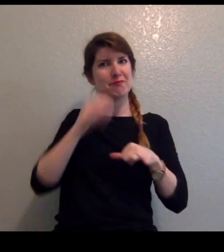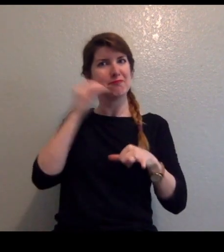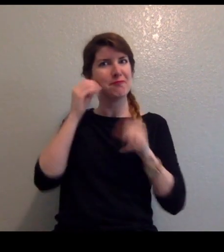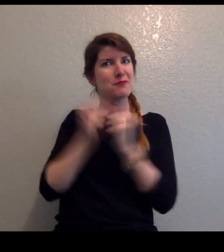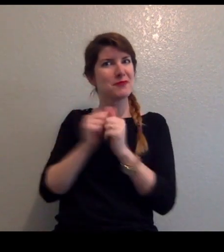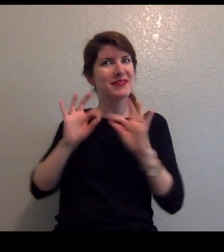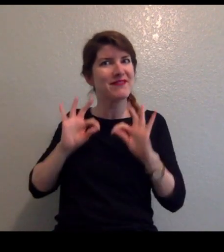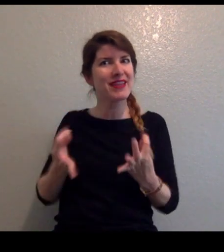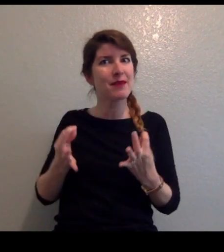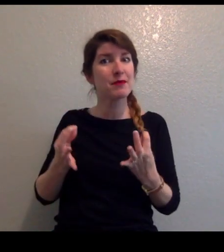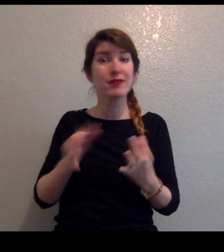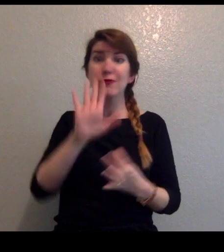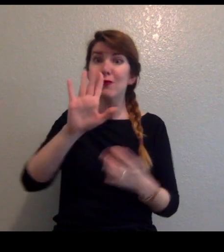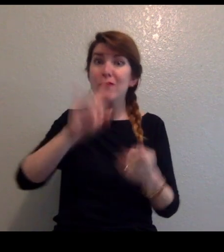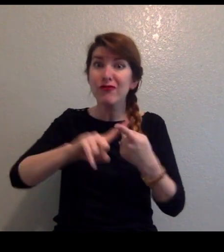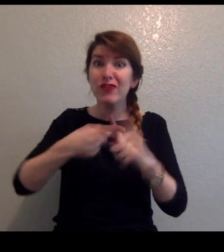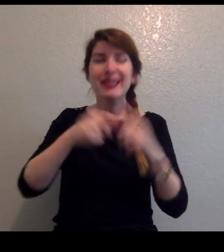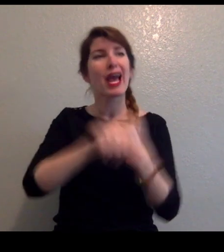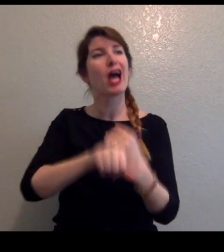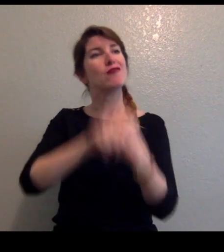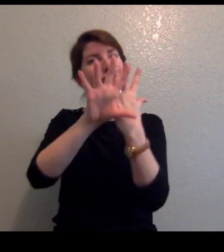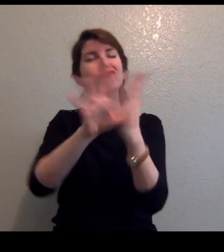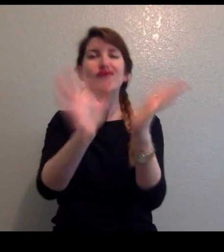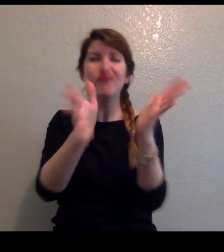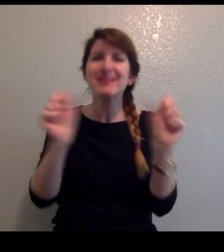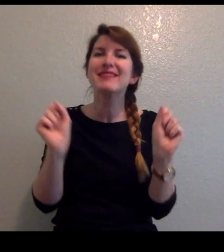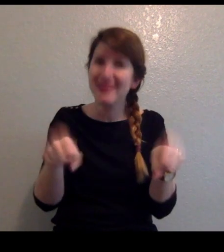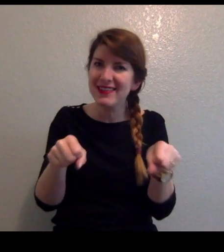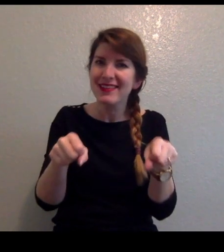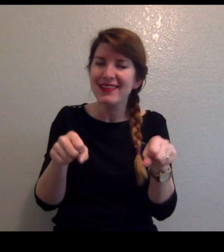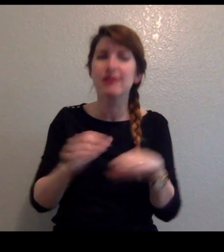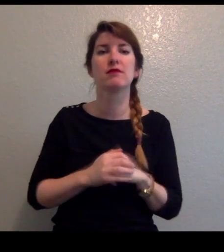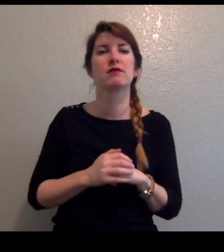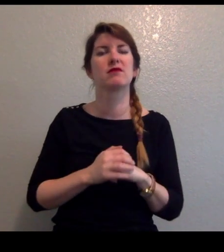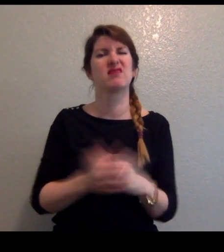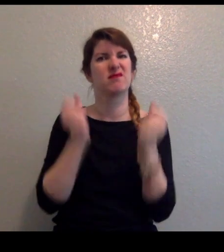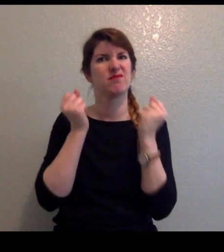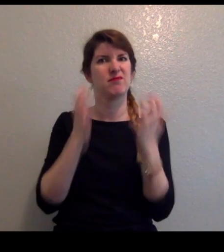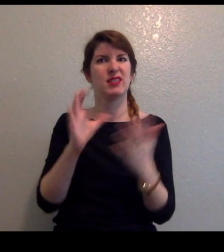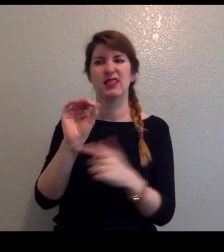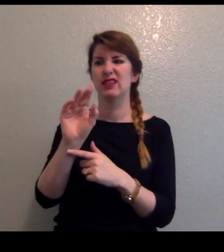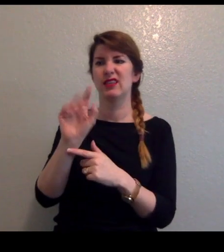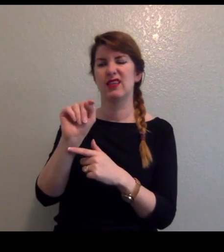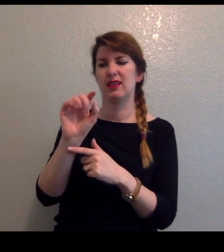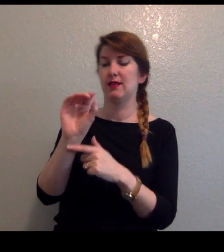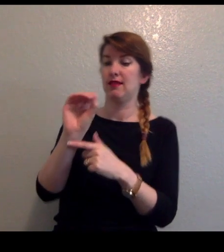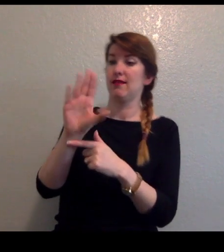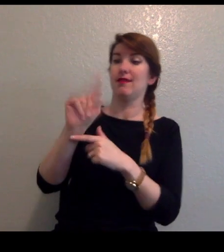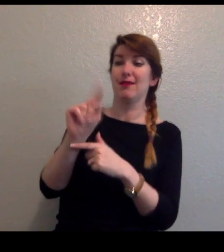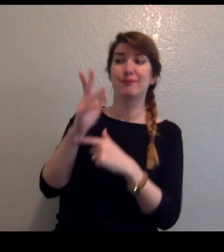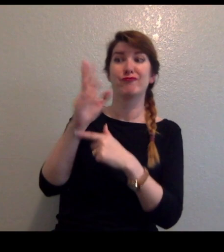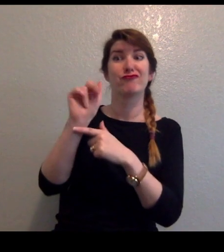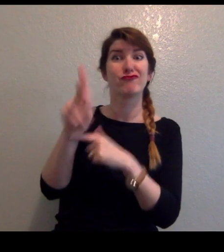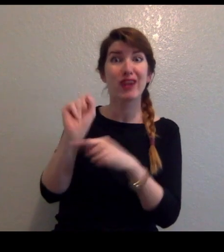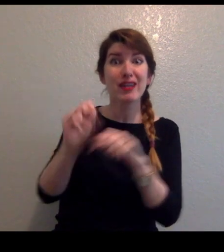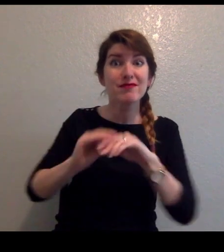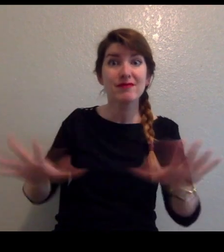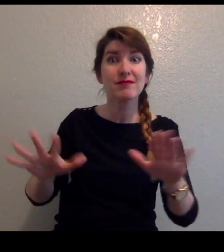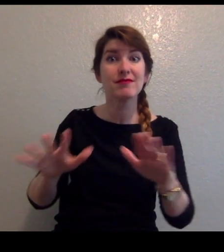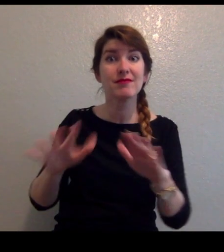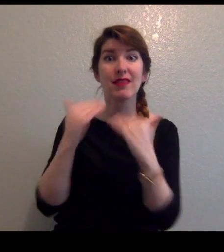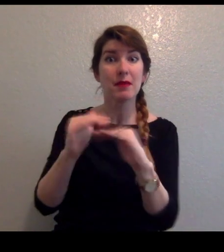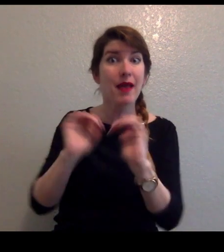virus fewer opportunities to spread around. Lots of outbreaks have been stopped when enough folks just follow these simple rules.